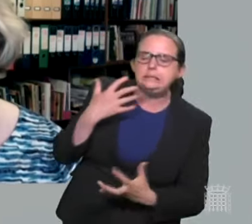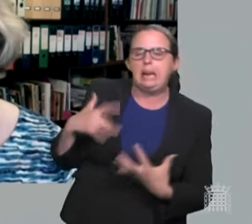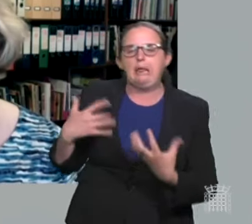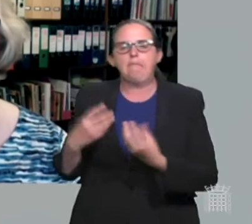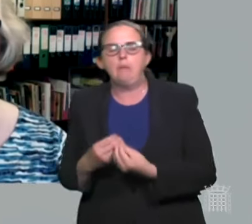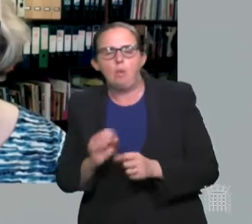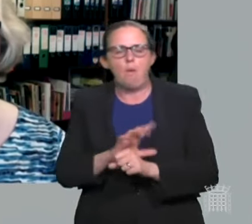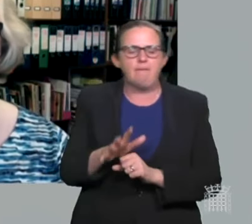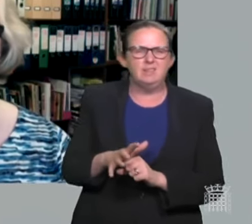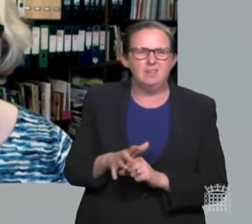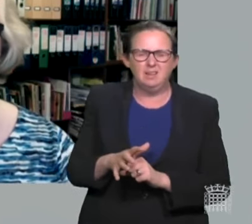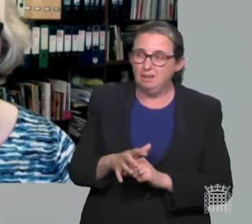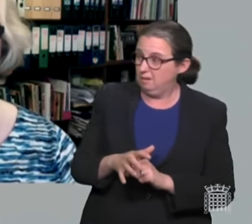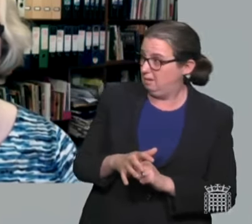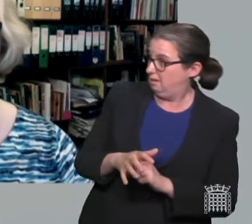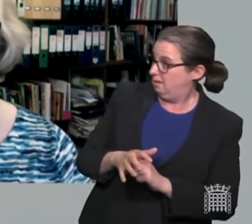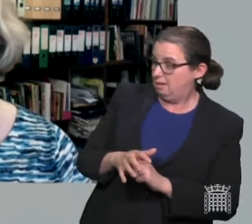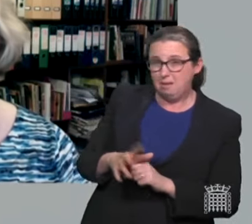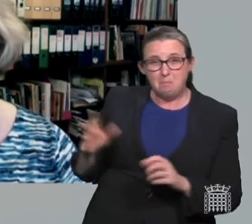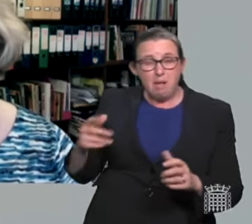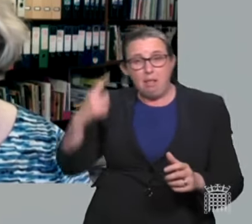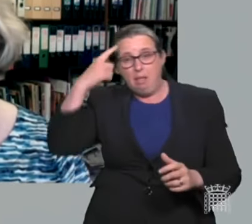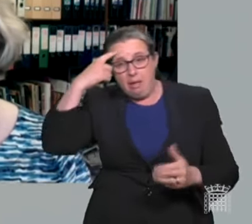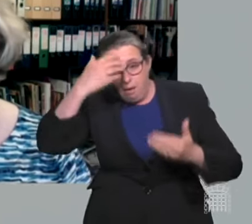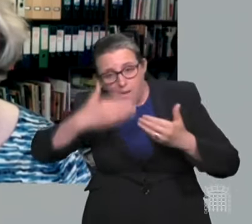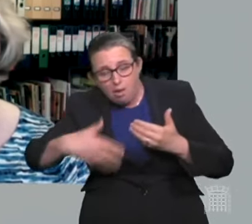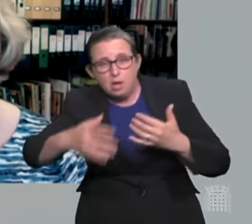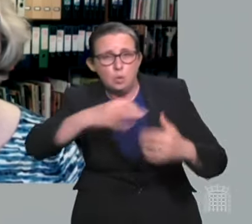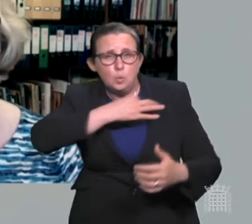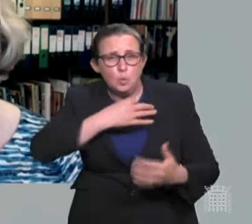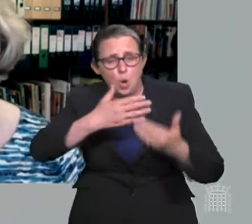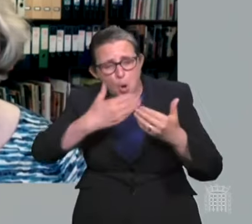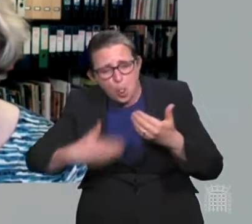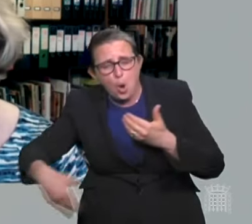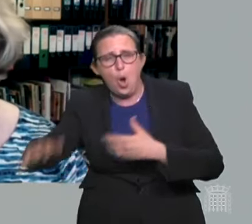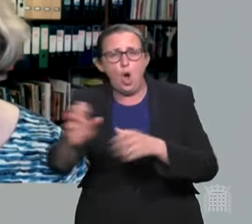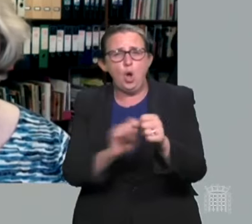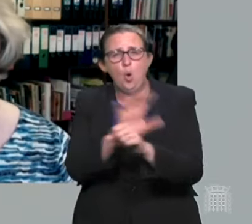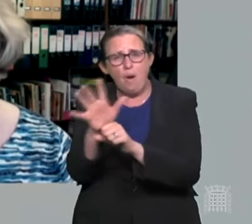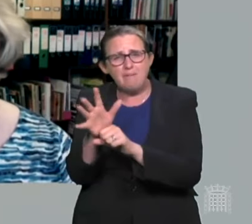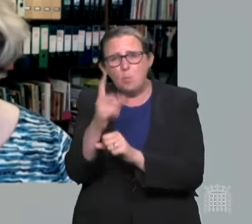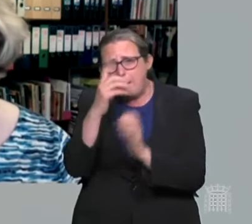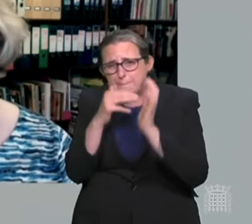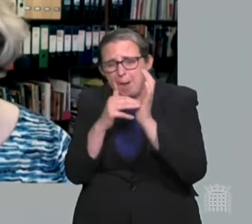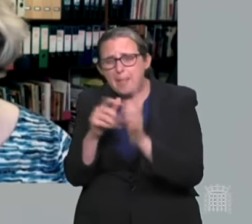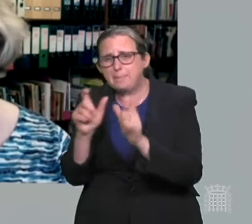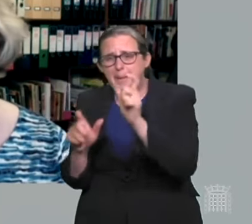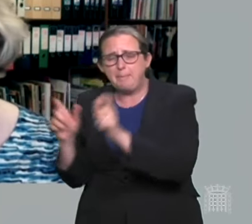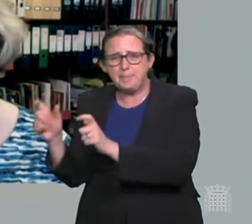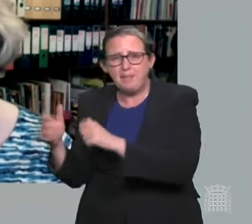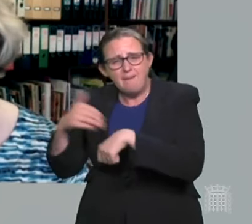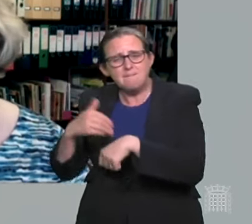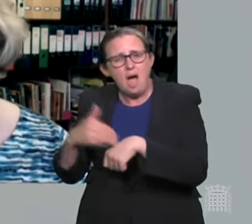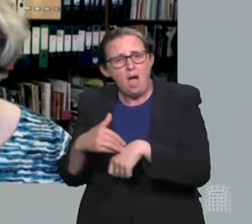appears to be completely ignoring the risk of long COVID, which is already affecting over a million people, including